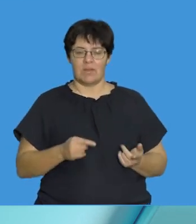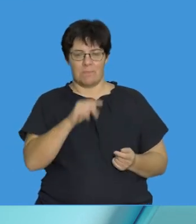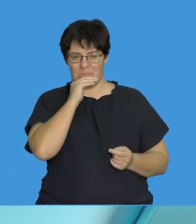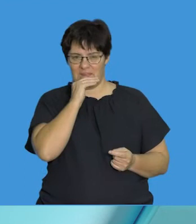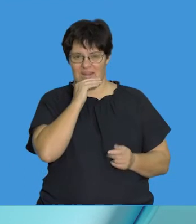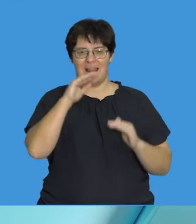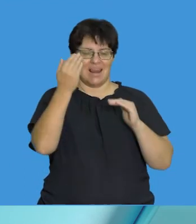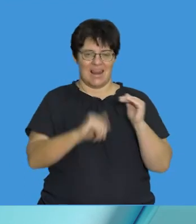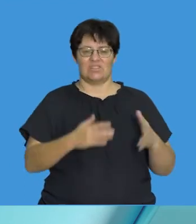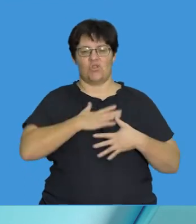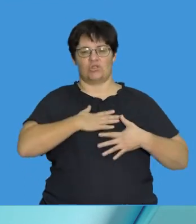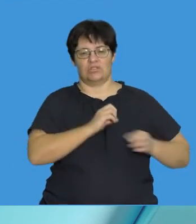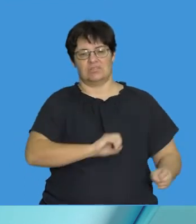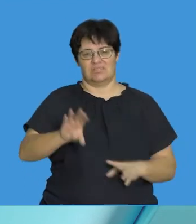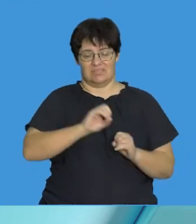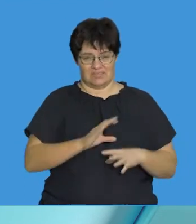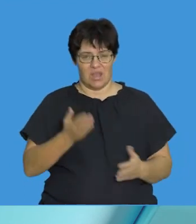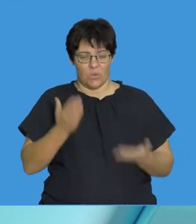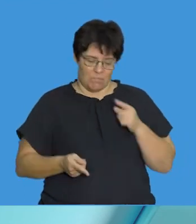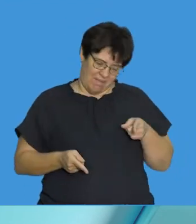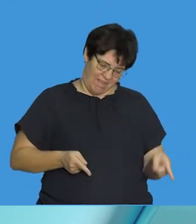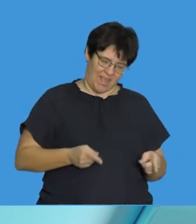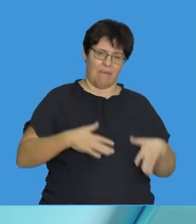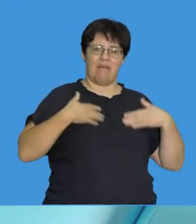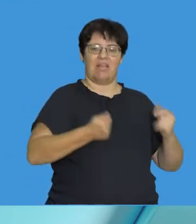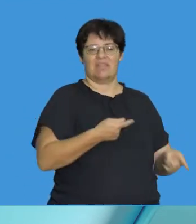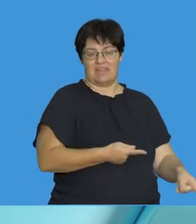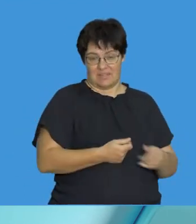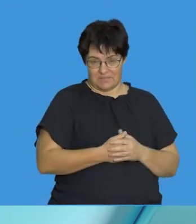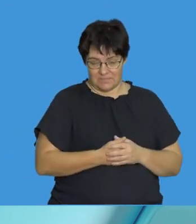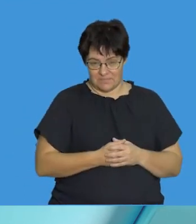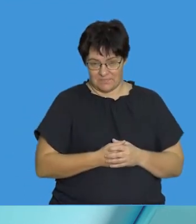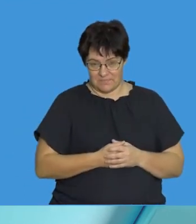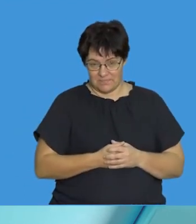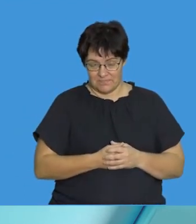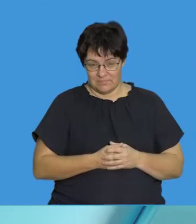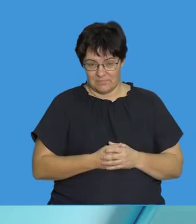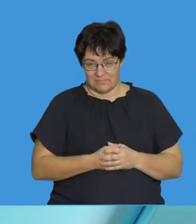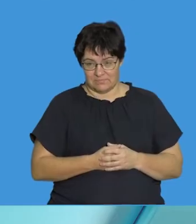significantly less oxygen when compared to healthy, well-shaped red blood cells.